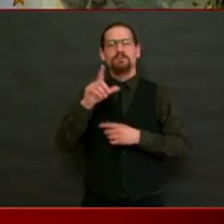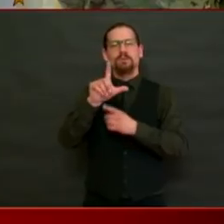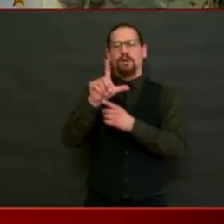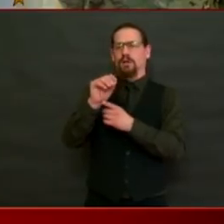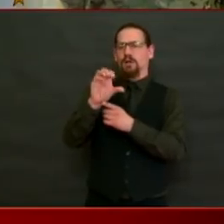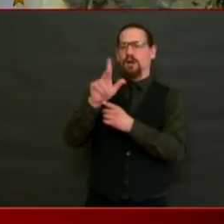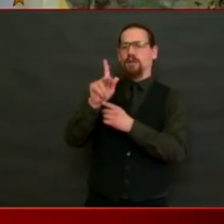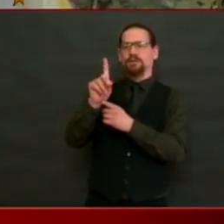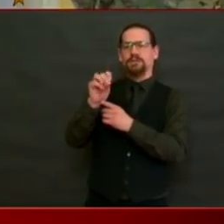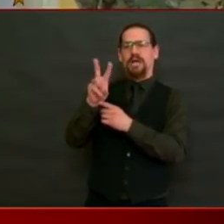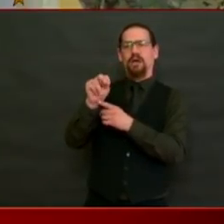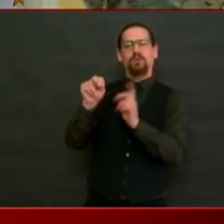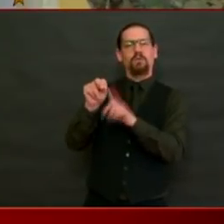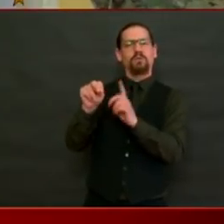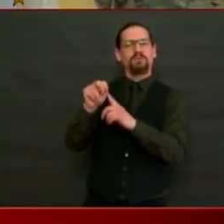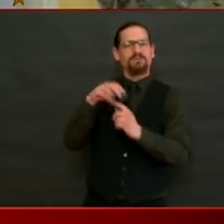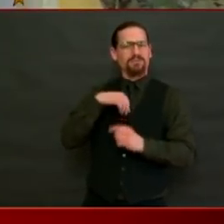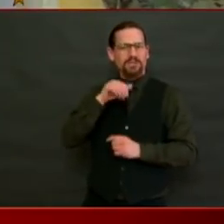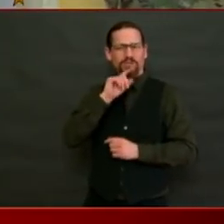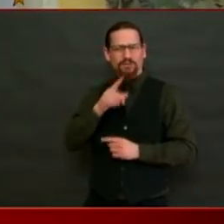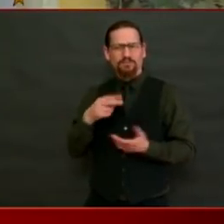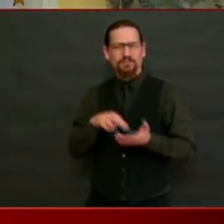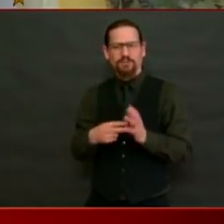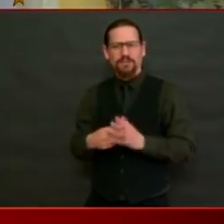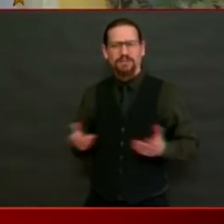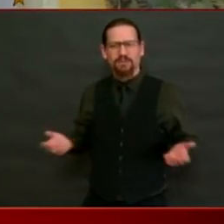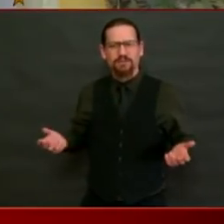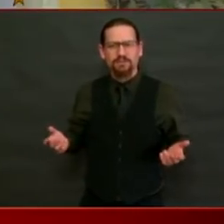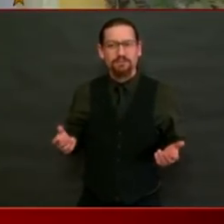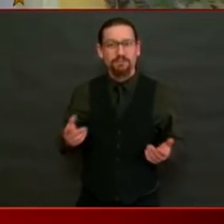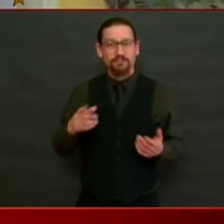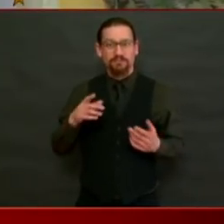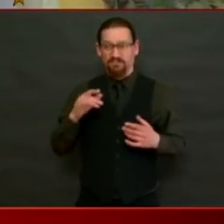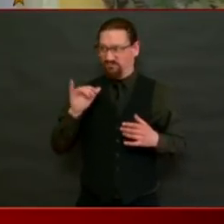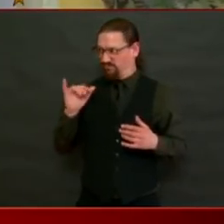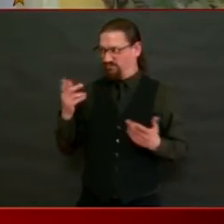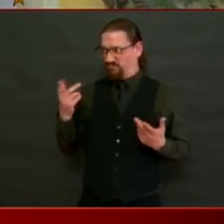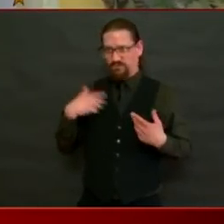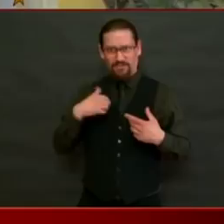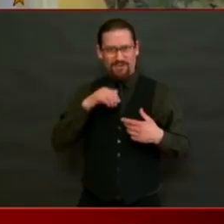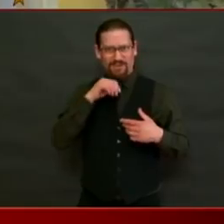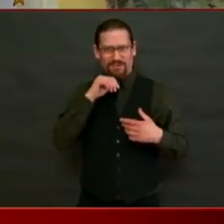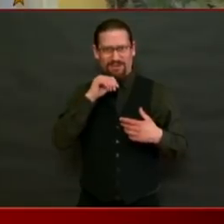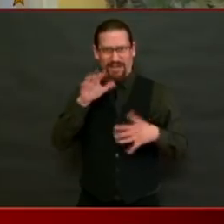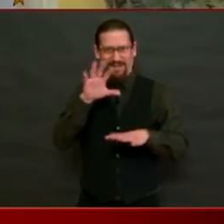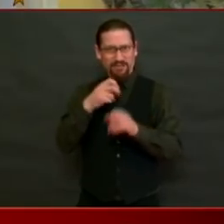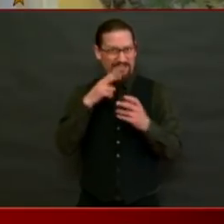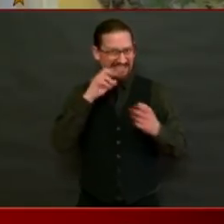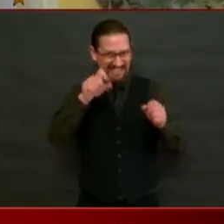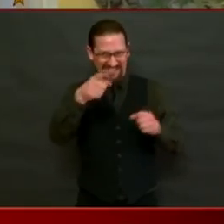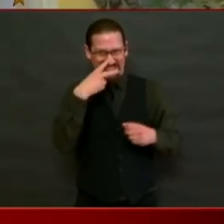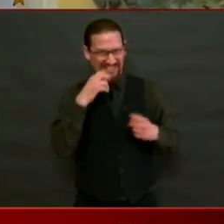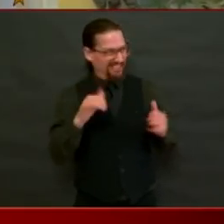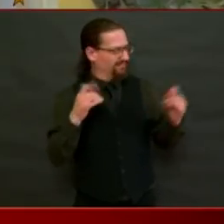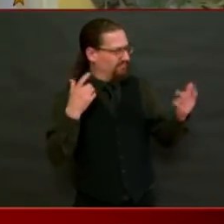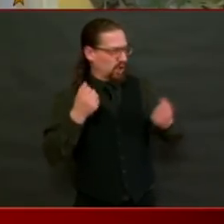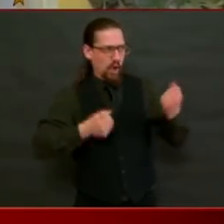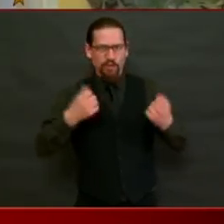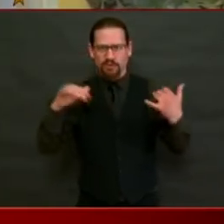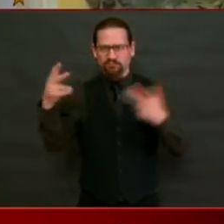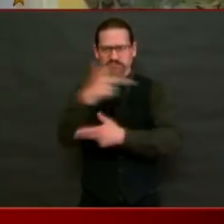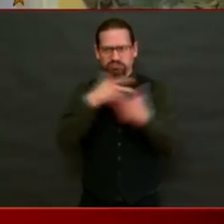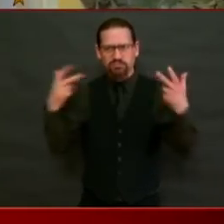But no, it's obviously not a lockdown. Look outside. You see cars everywhere. You can still go to the grocery store. You can still go to the pharmacy if you need to.